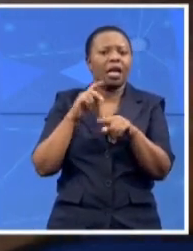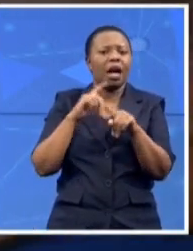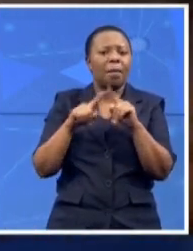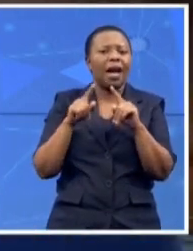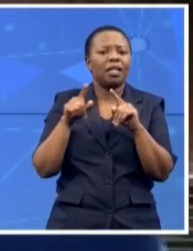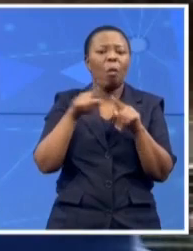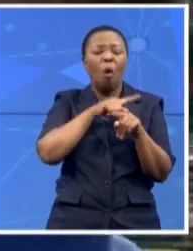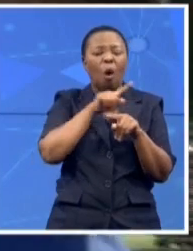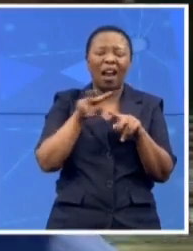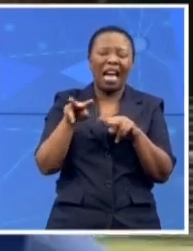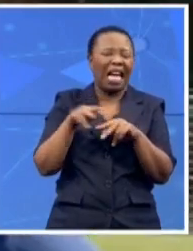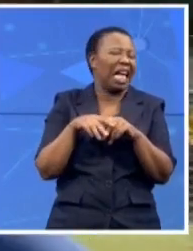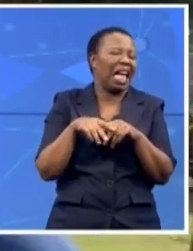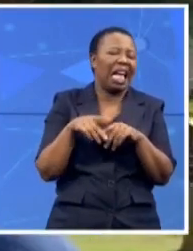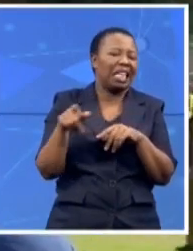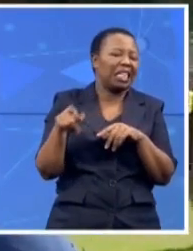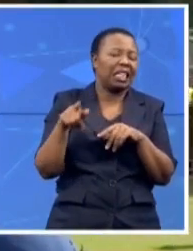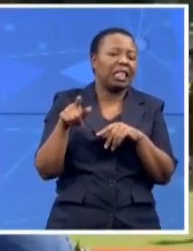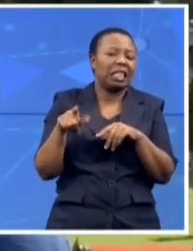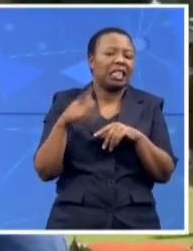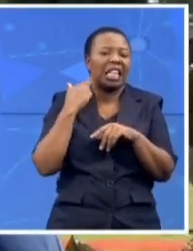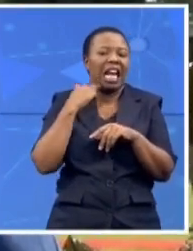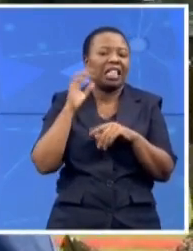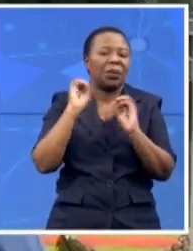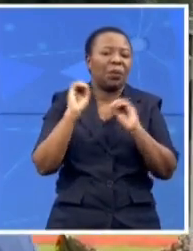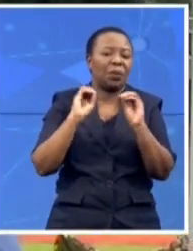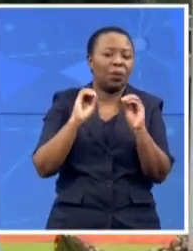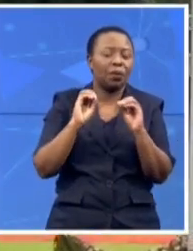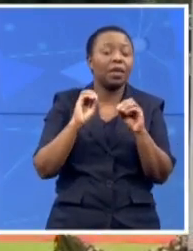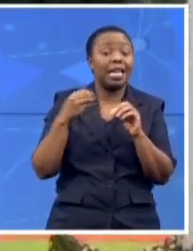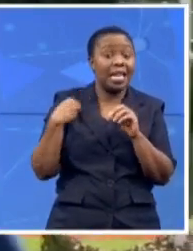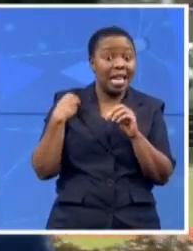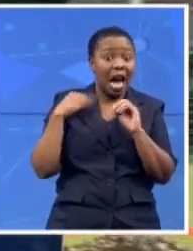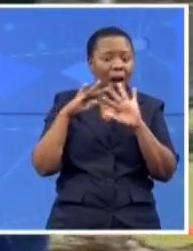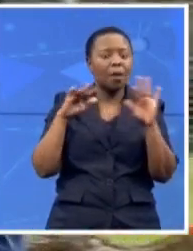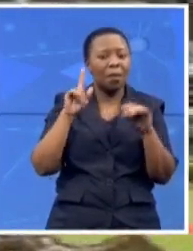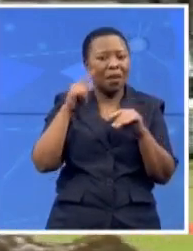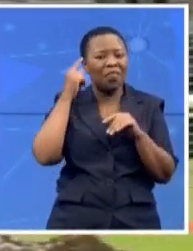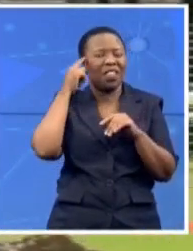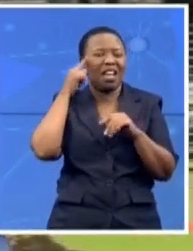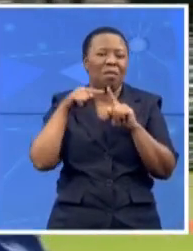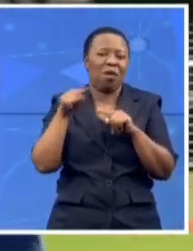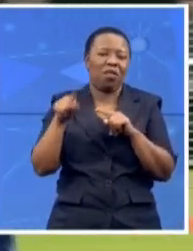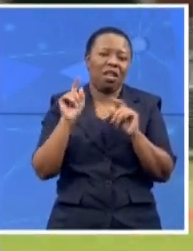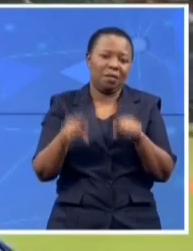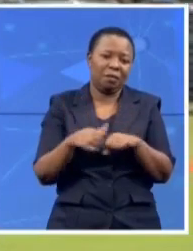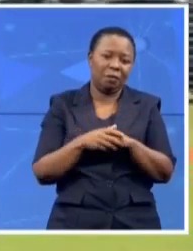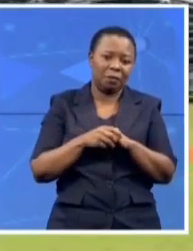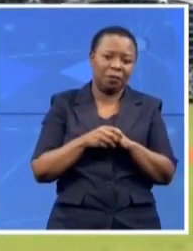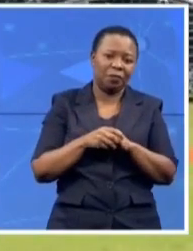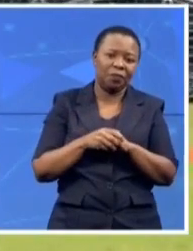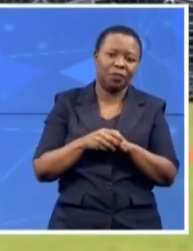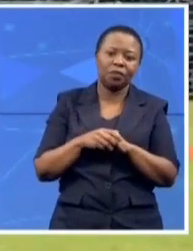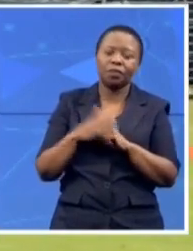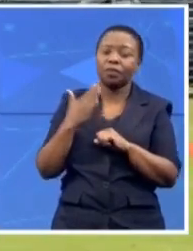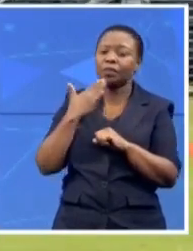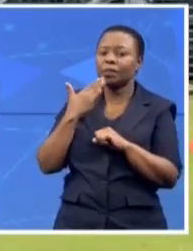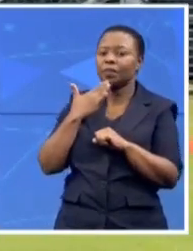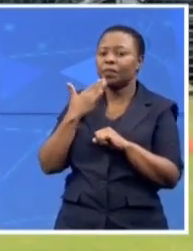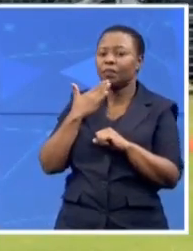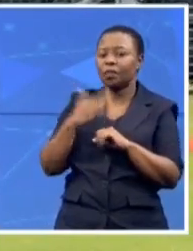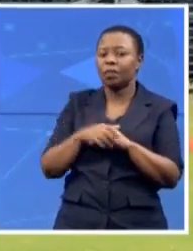young people also need to really consider. Thank you so much, Minister. There you go. The Minister of Justice said